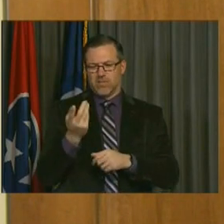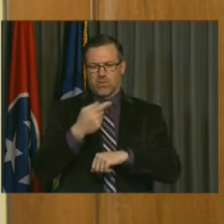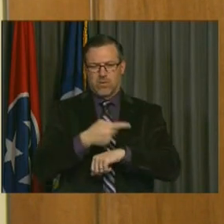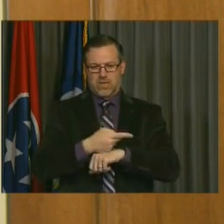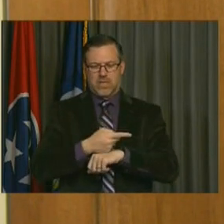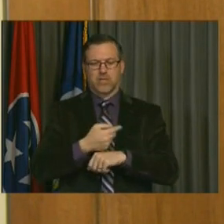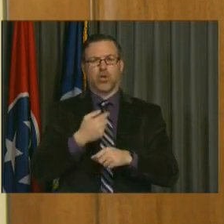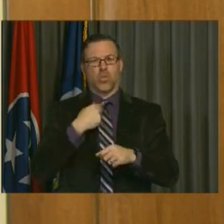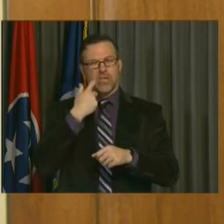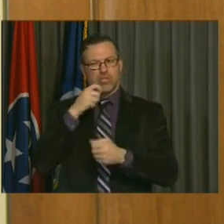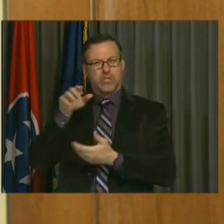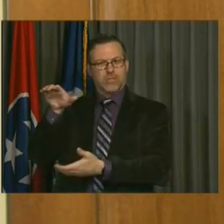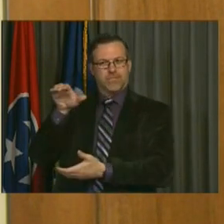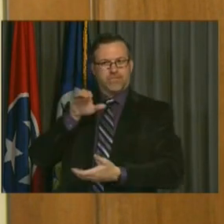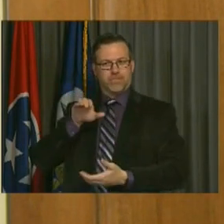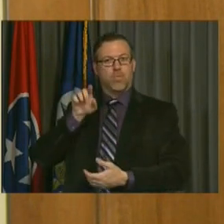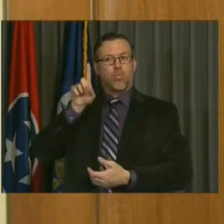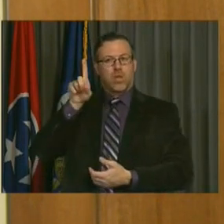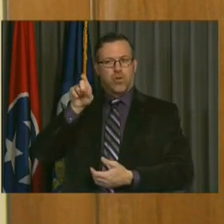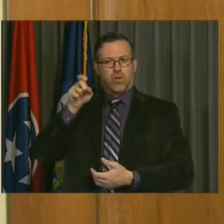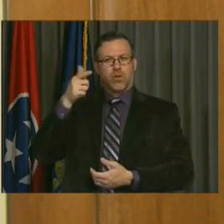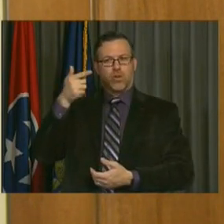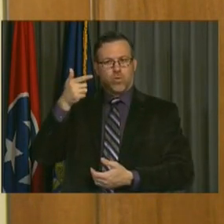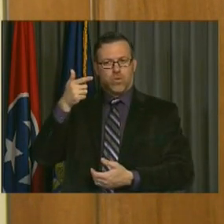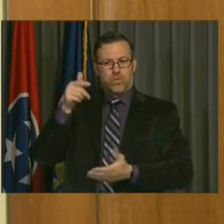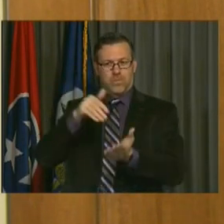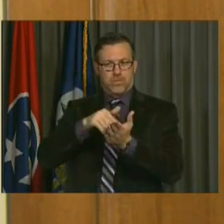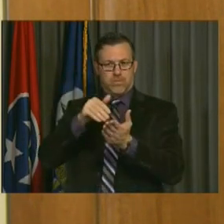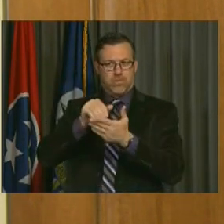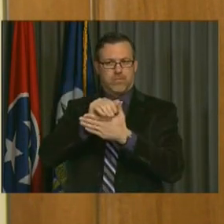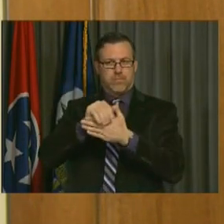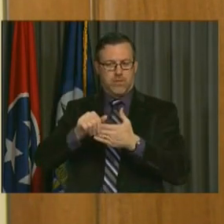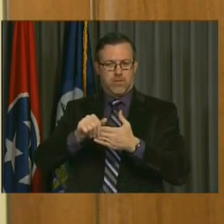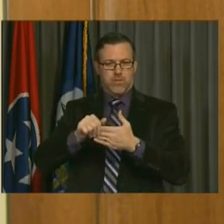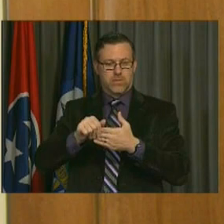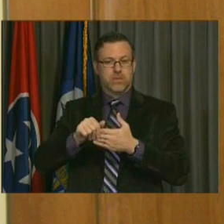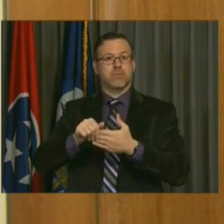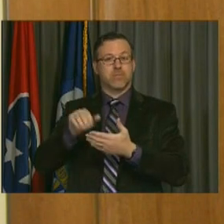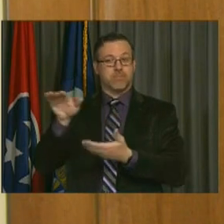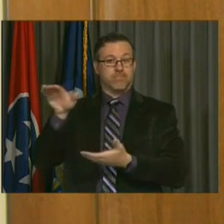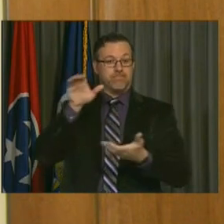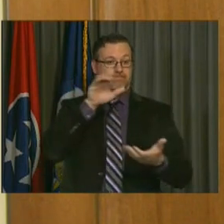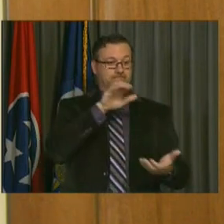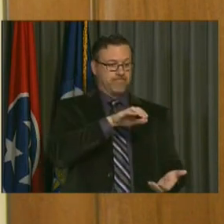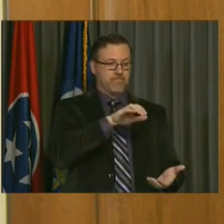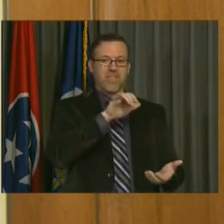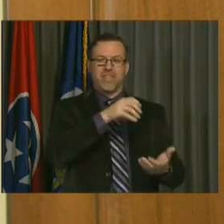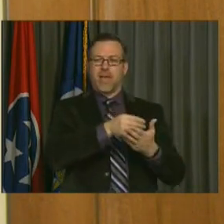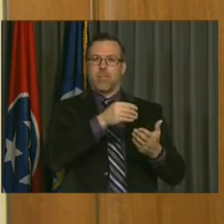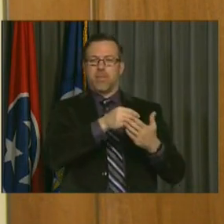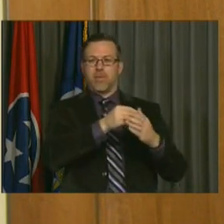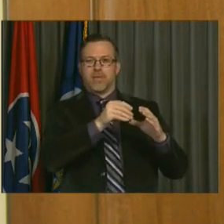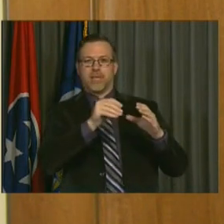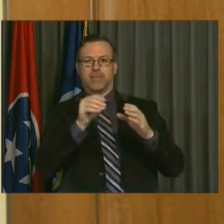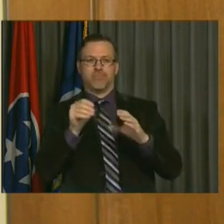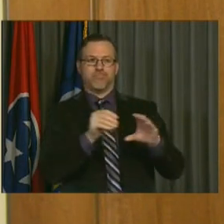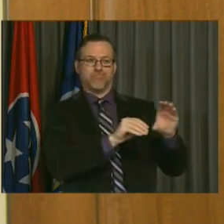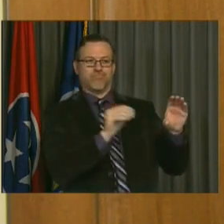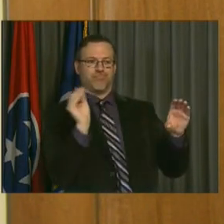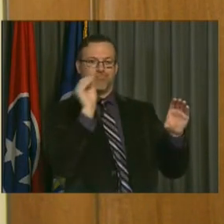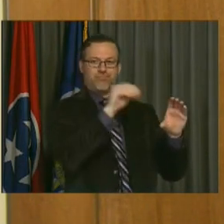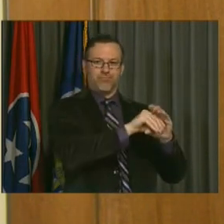million. And as that money's come in, I'm directed that money be deposited into a segregated account